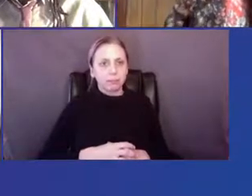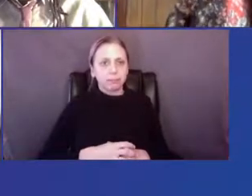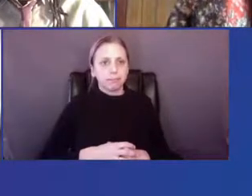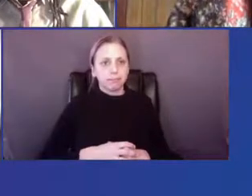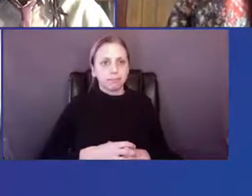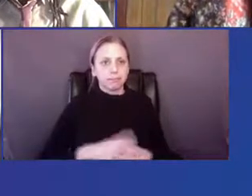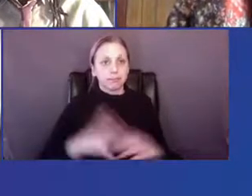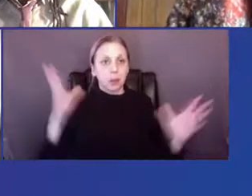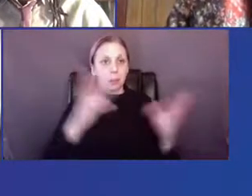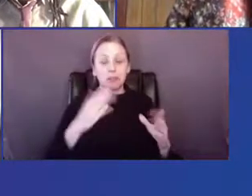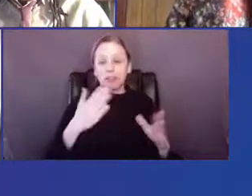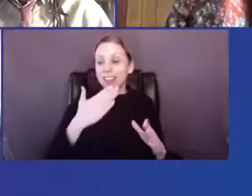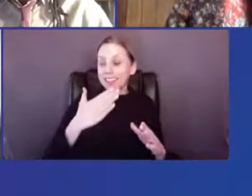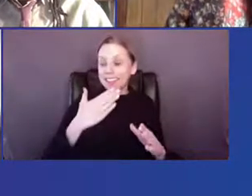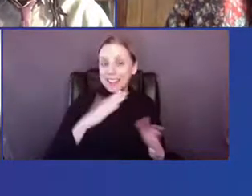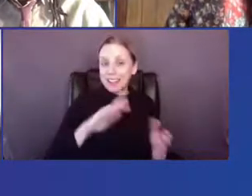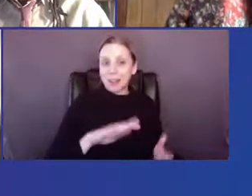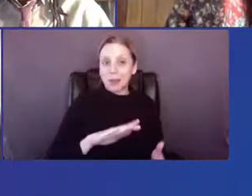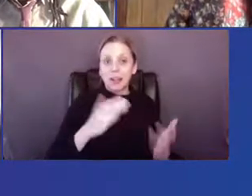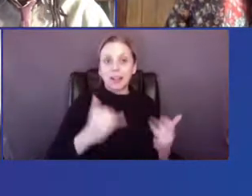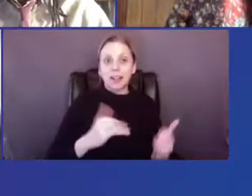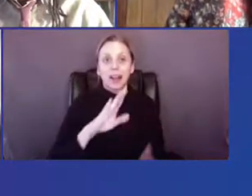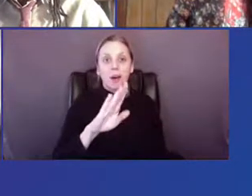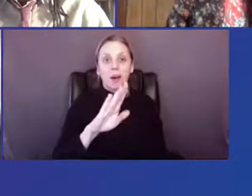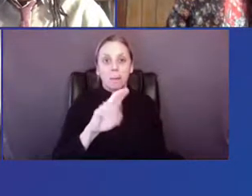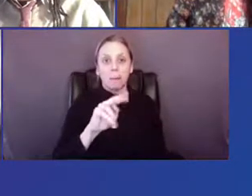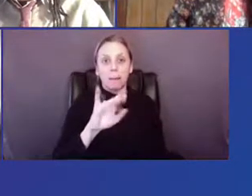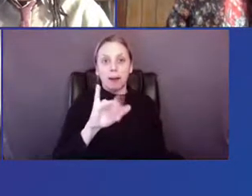Beautiful, Carl. Thank you. Can, can we hear from Benedict?